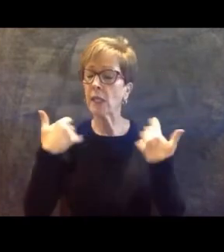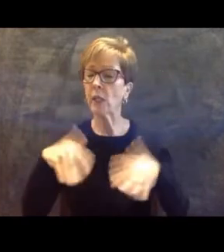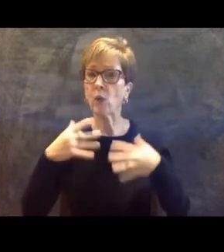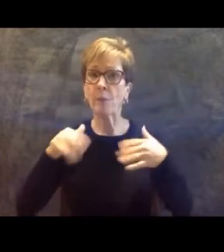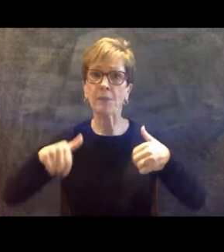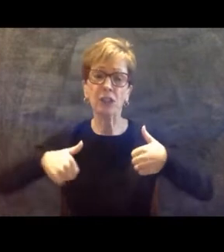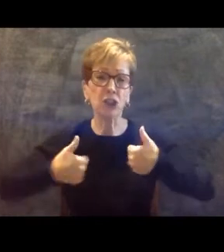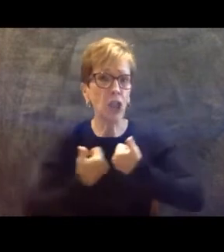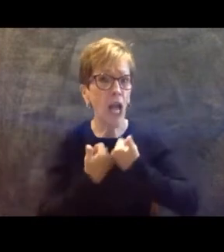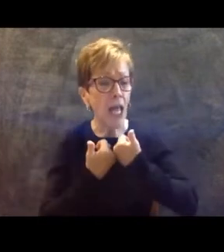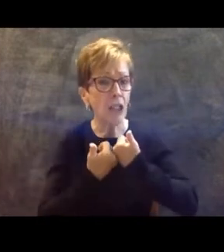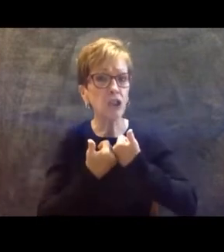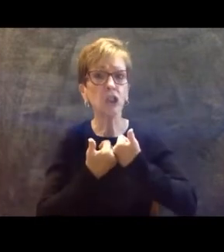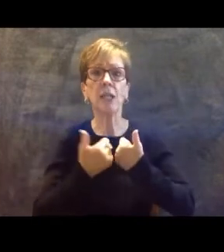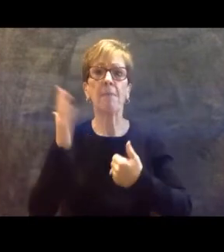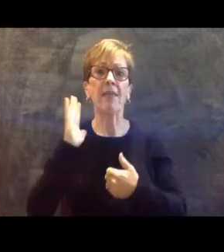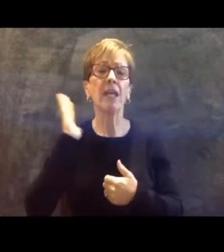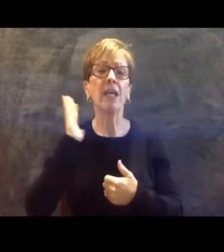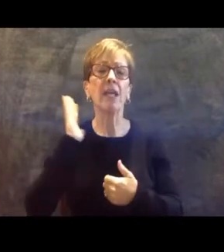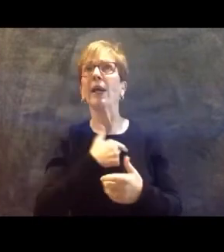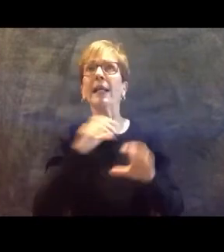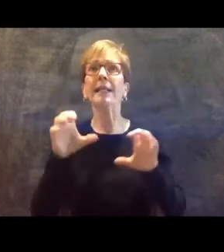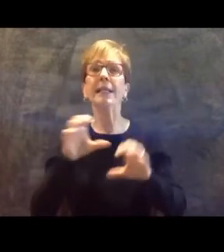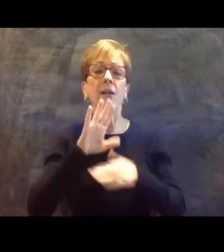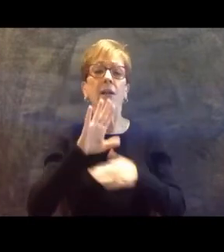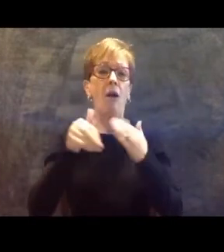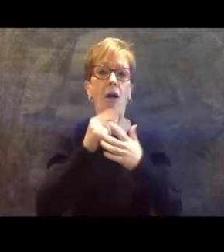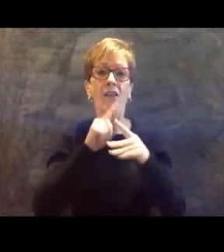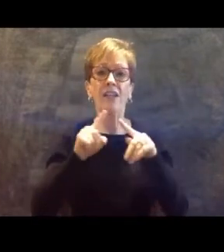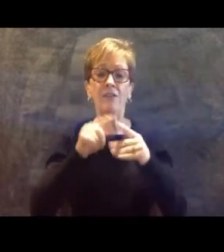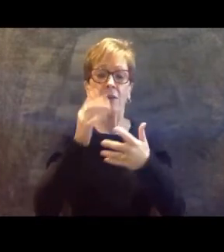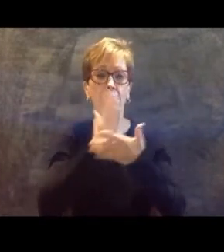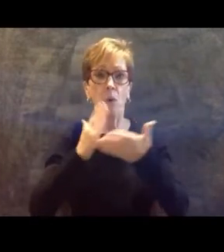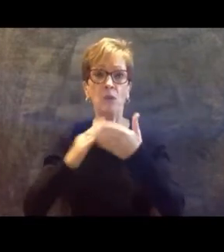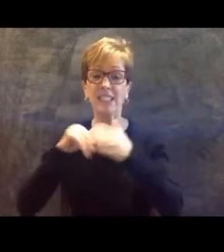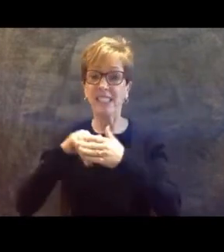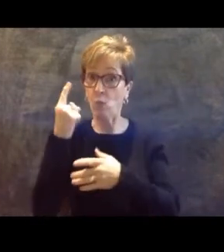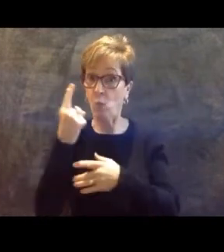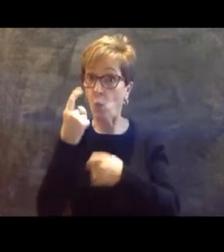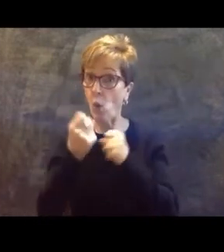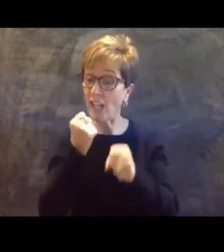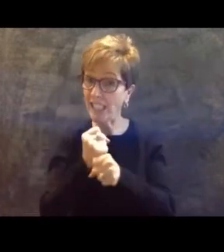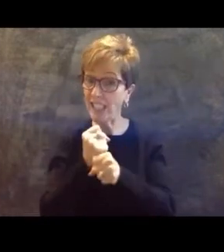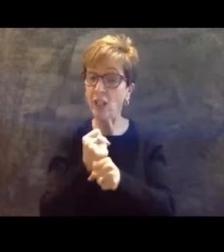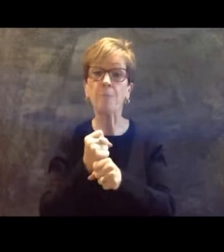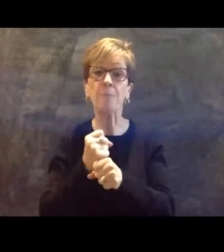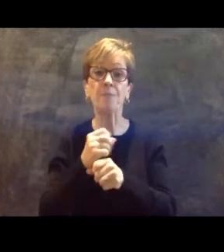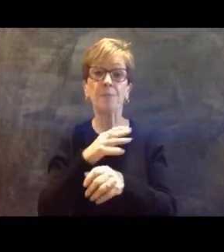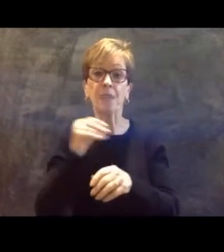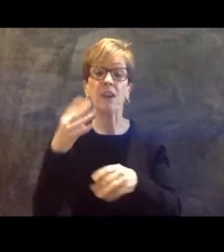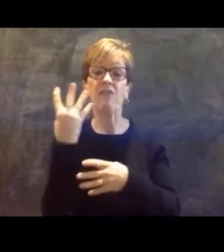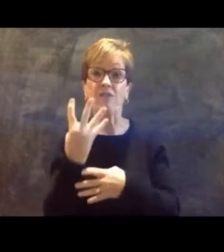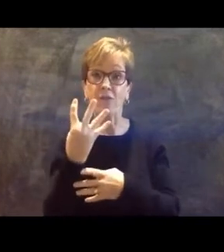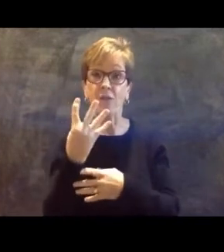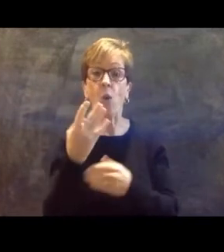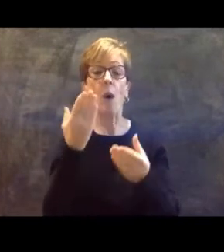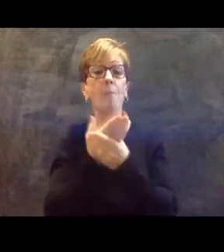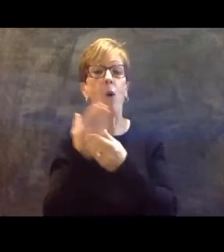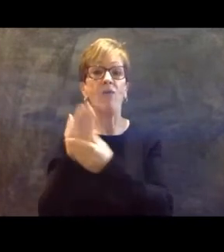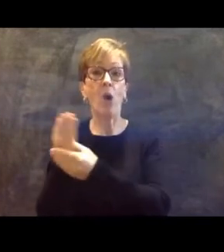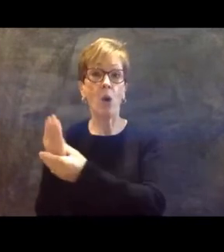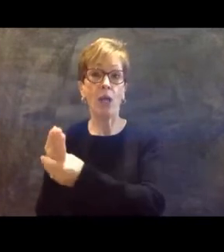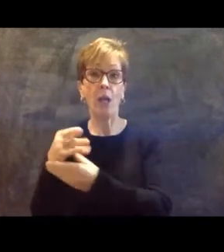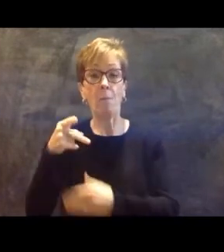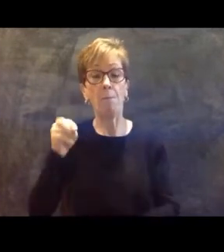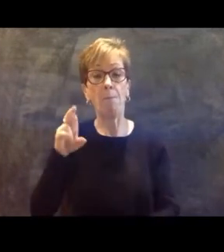Back then we did, you know, all the components in one year and took that we had four portfolio components and took the test. And